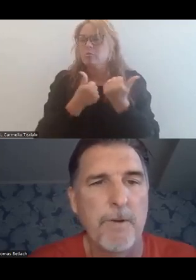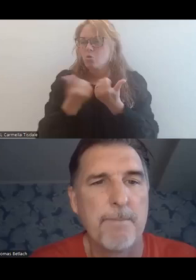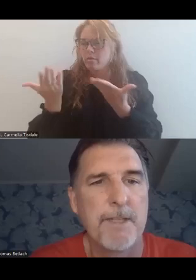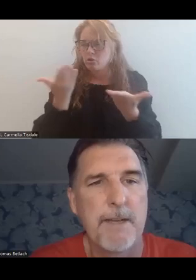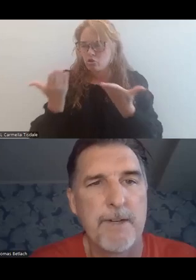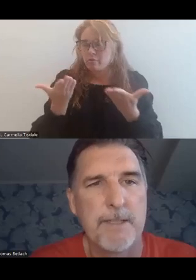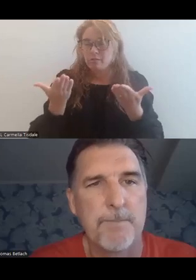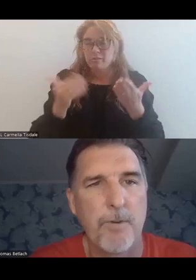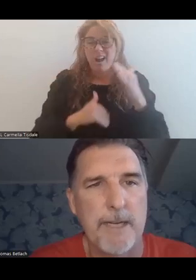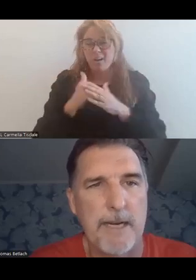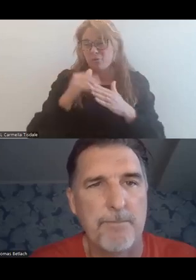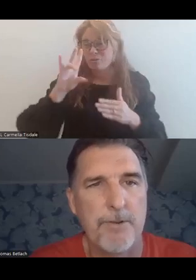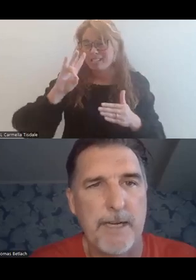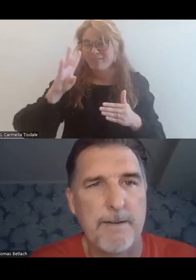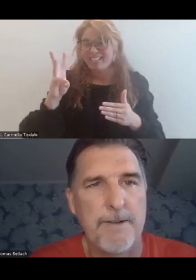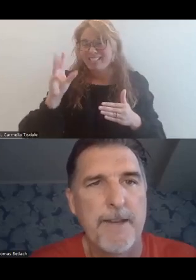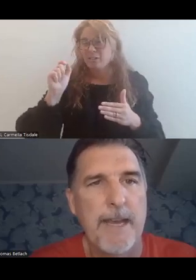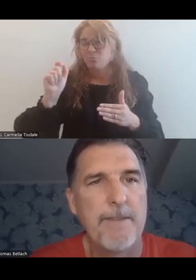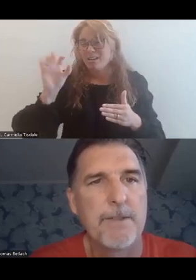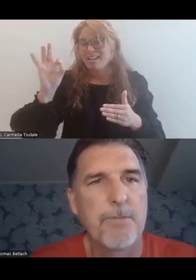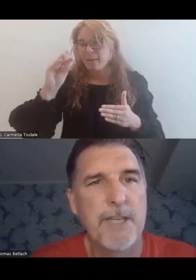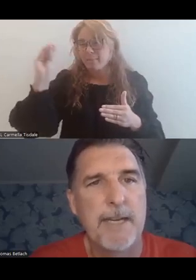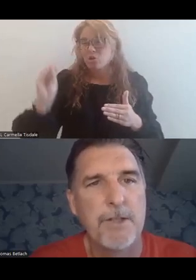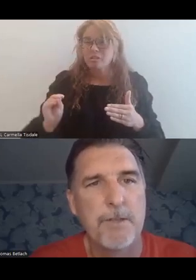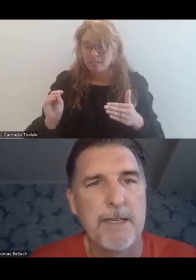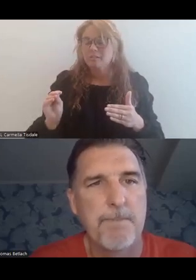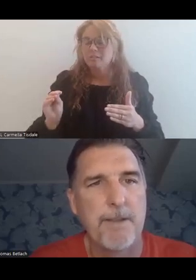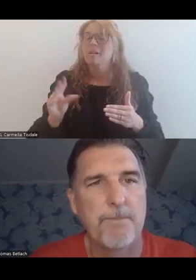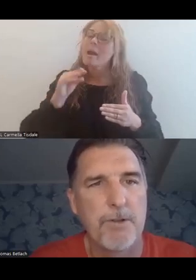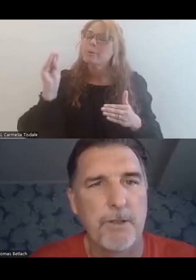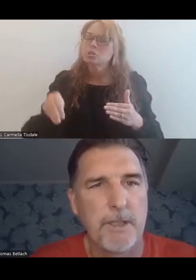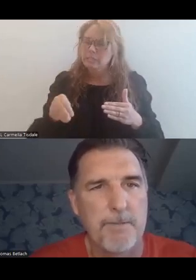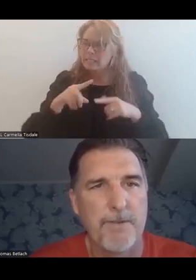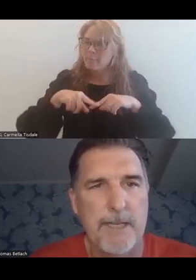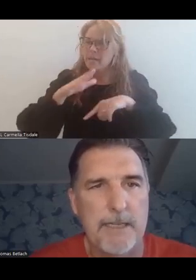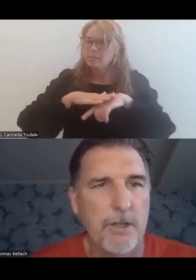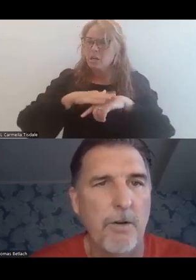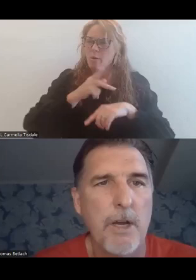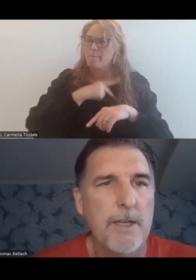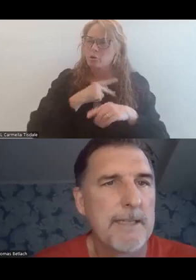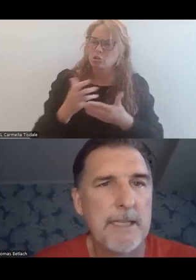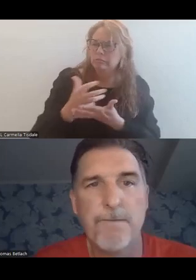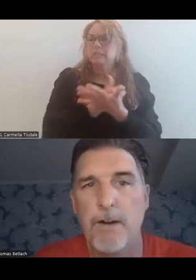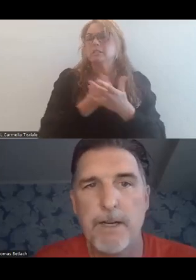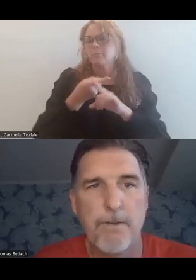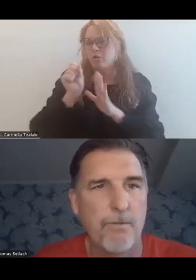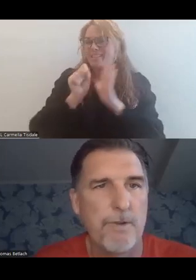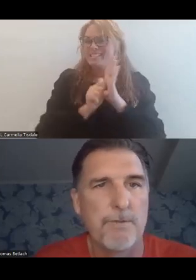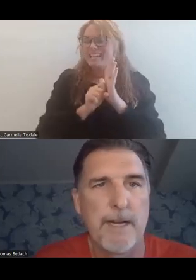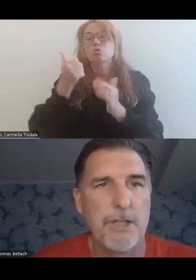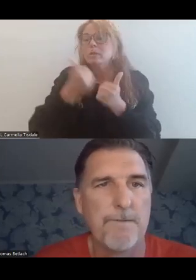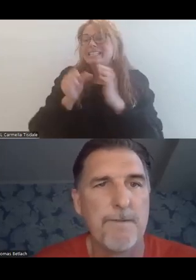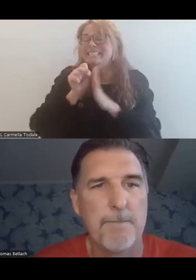all the way up to 76.9%. And this percentage is based upon the personal income of a state. So states vary